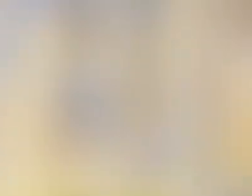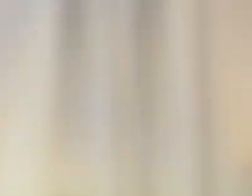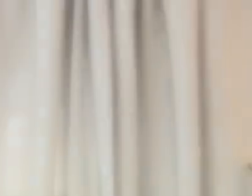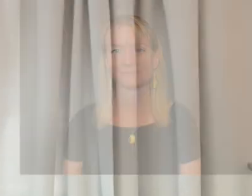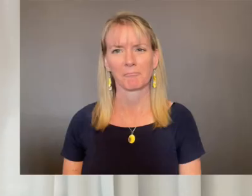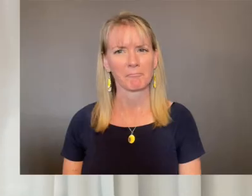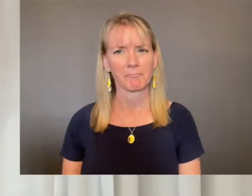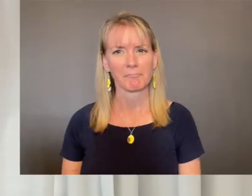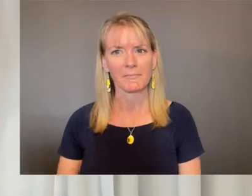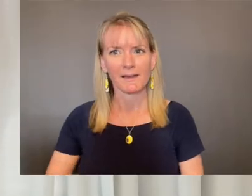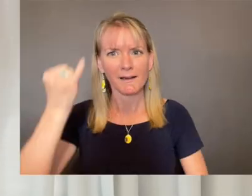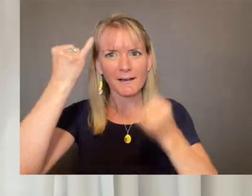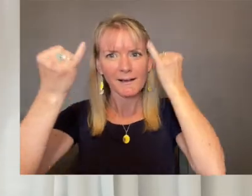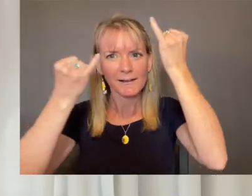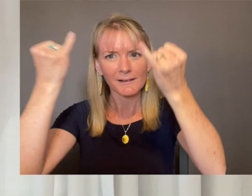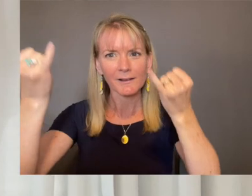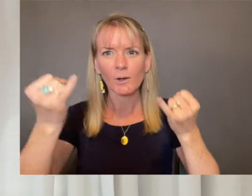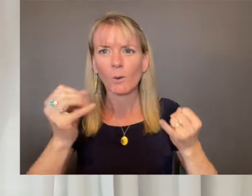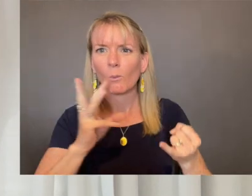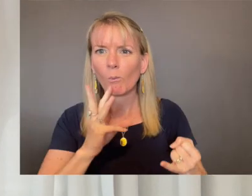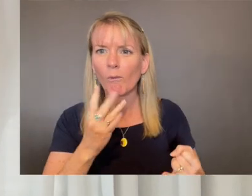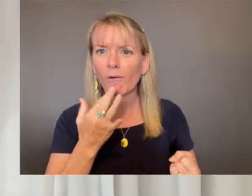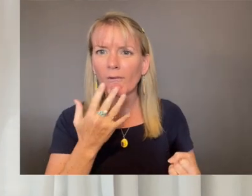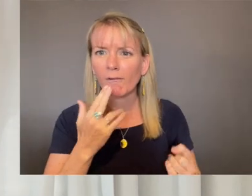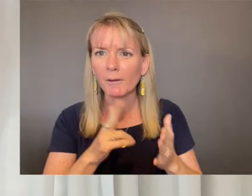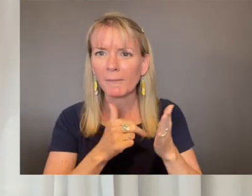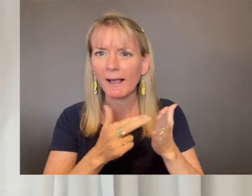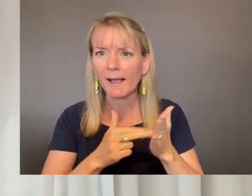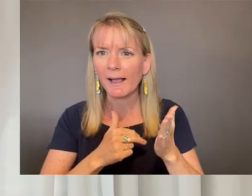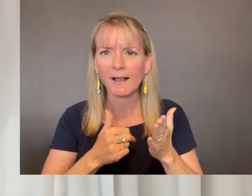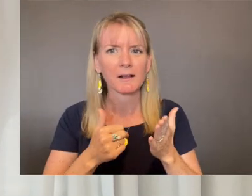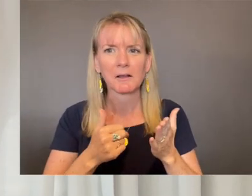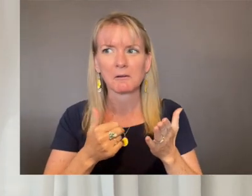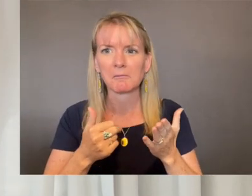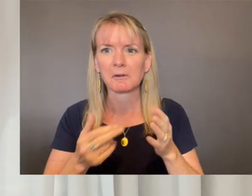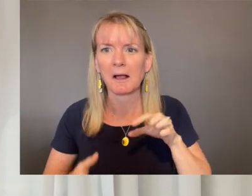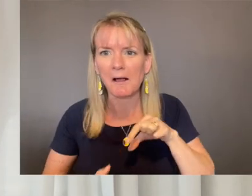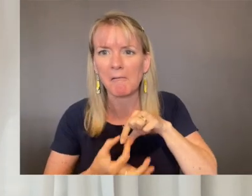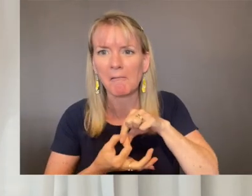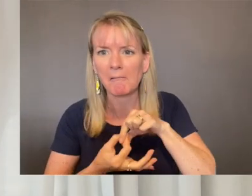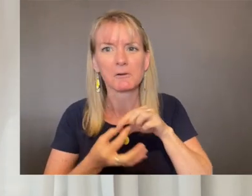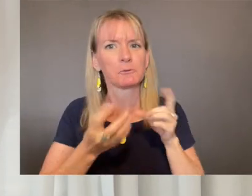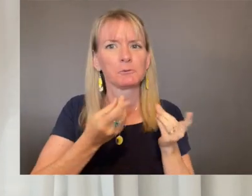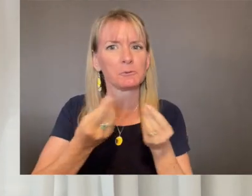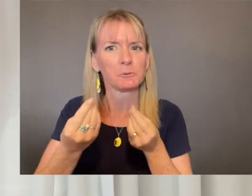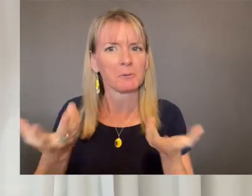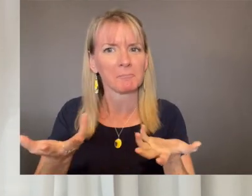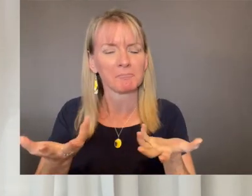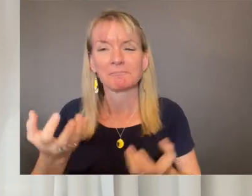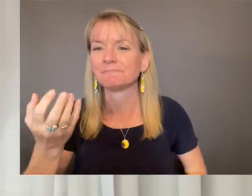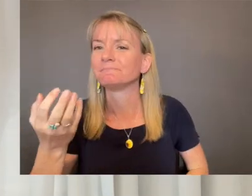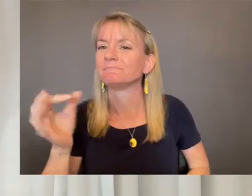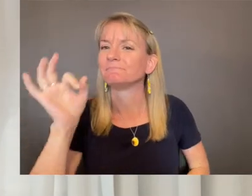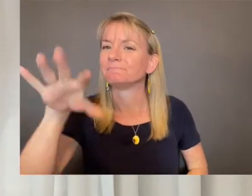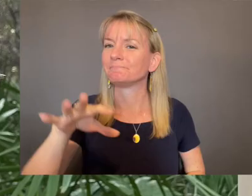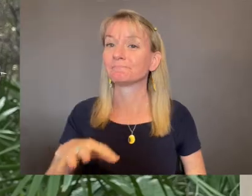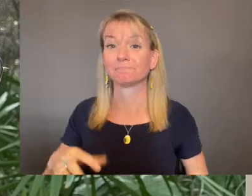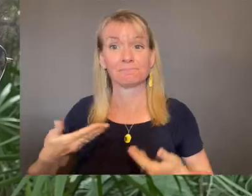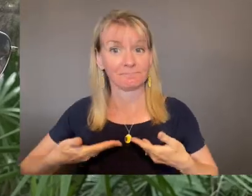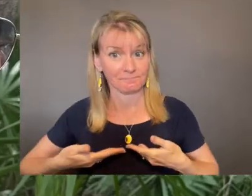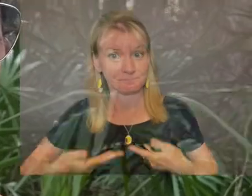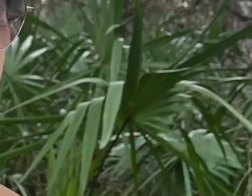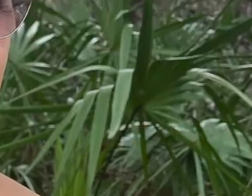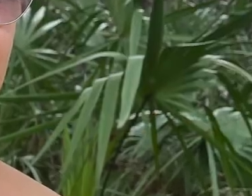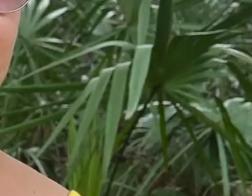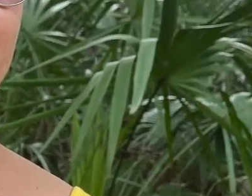What could you do with hand-painted watercolor art accessories? You can wear them.